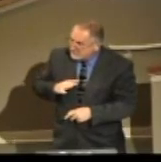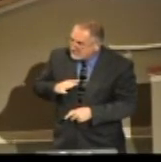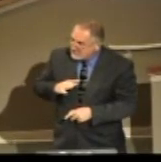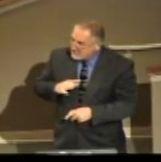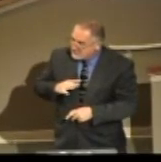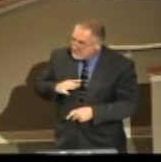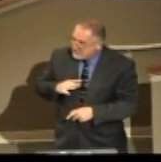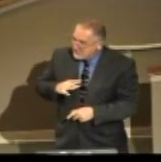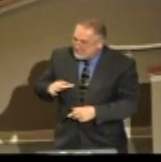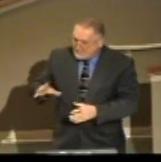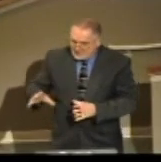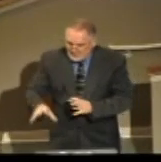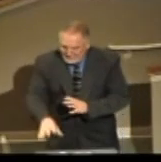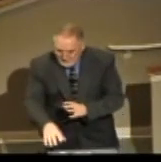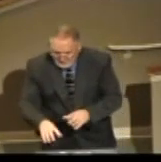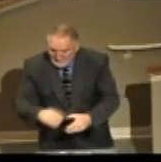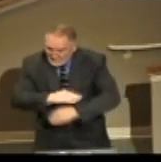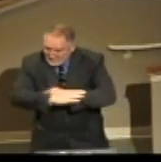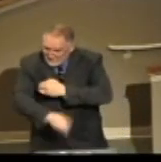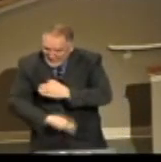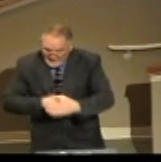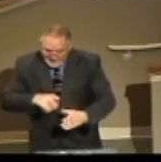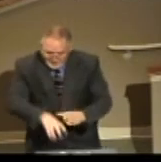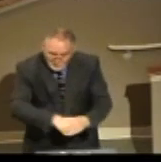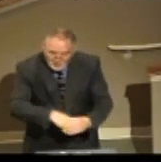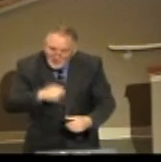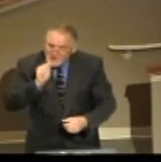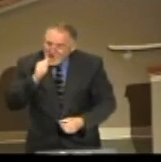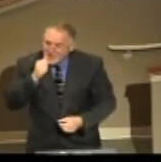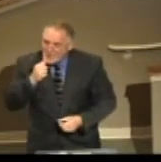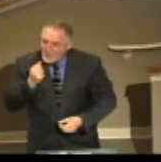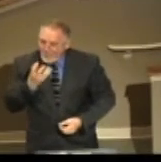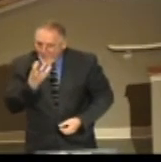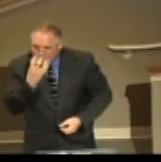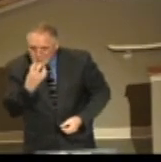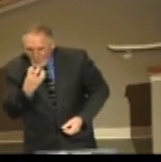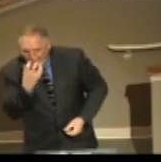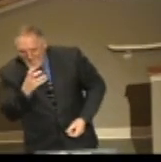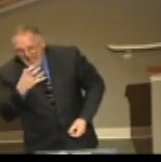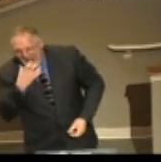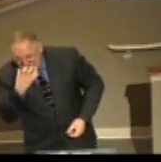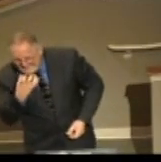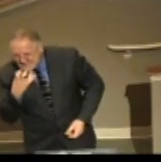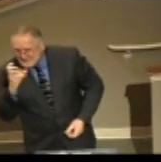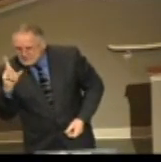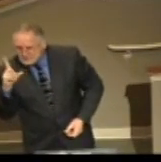reaches his sack and he pulls out an apple and he said,